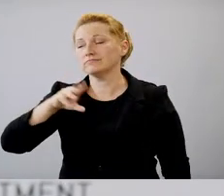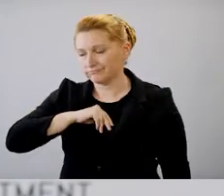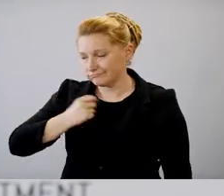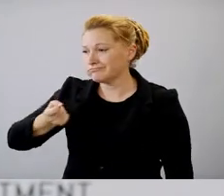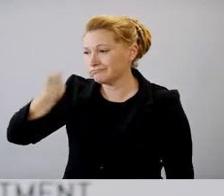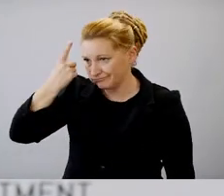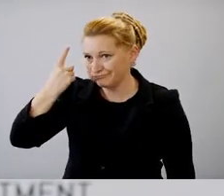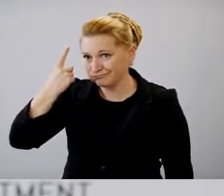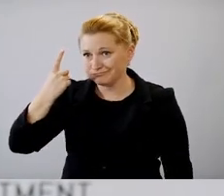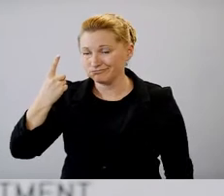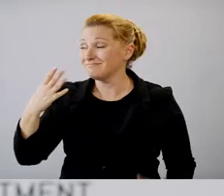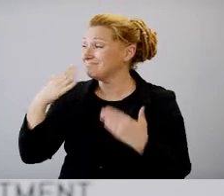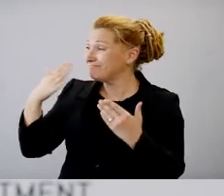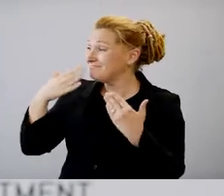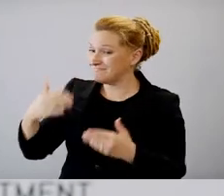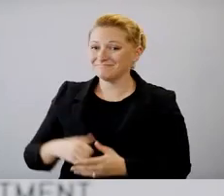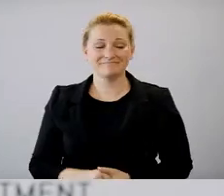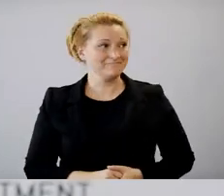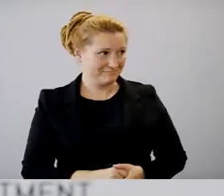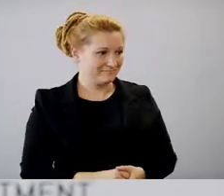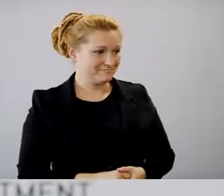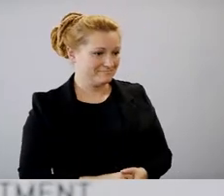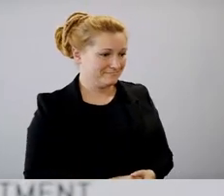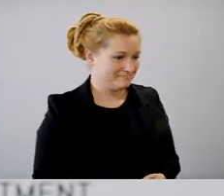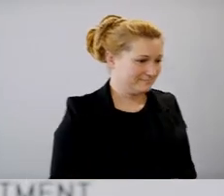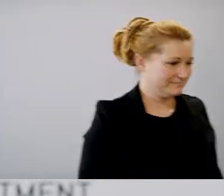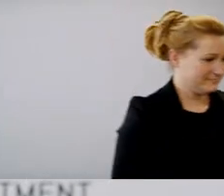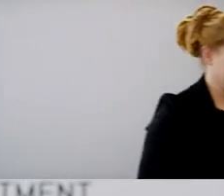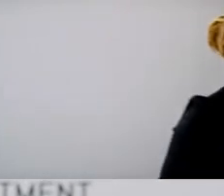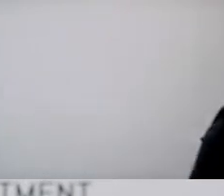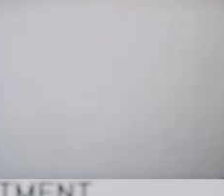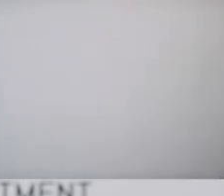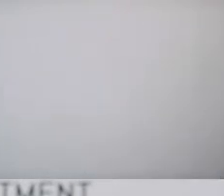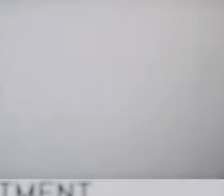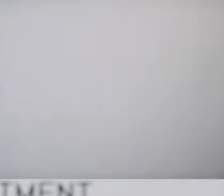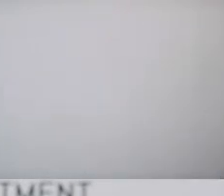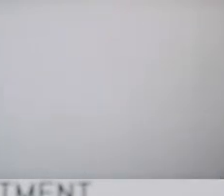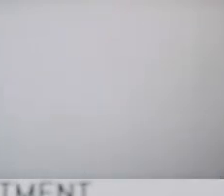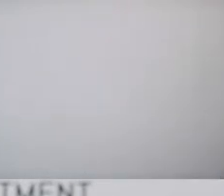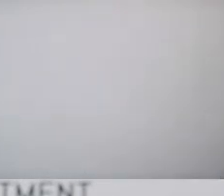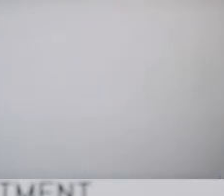I appreciate it. Thank you. You're welcome. Bram Resnick. Hi, Bram.